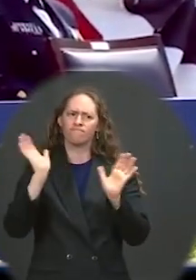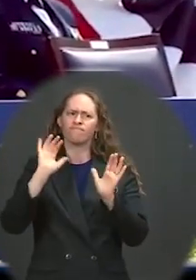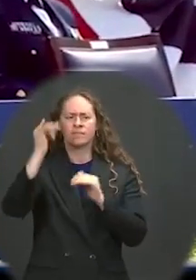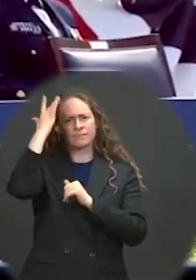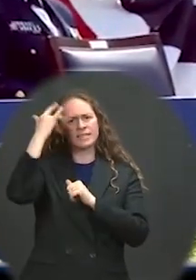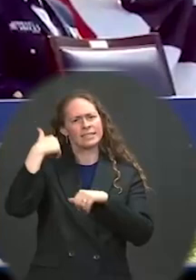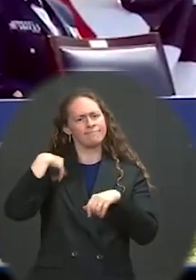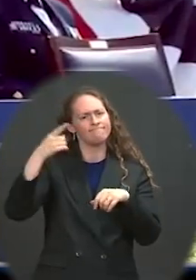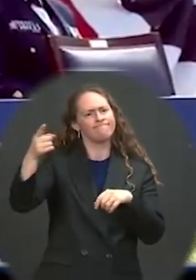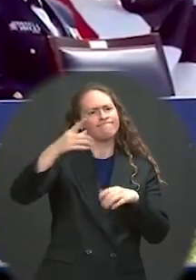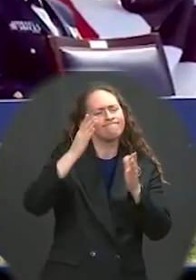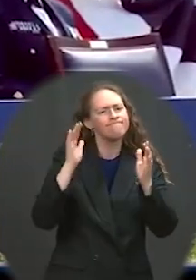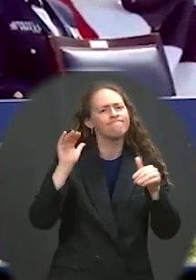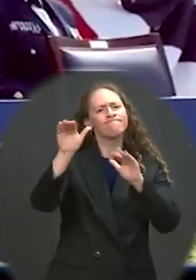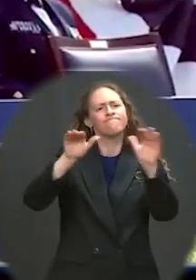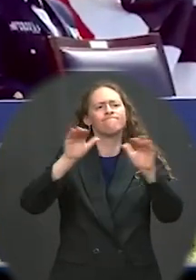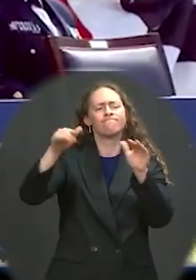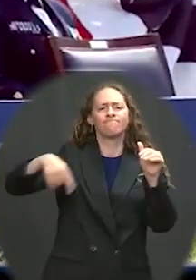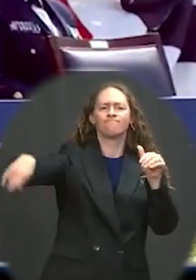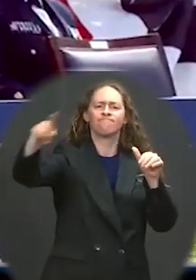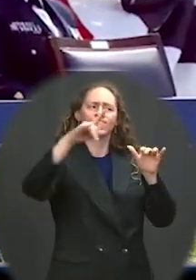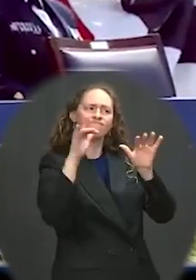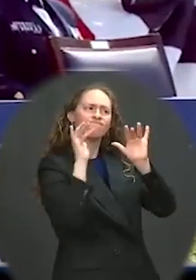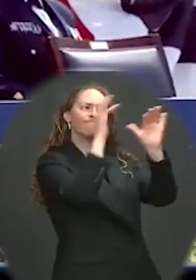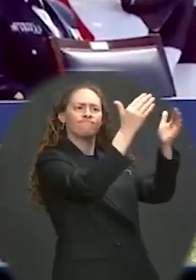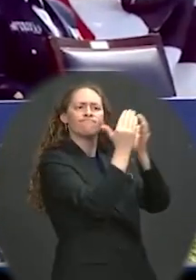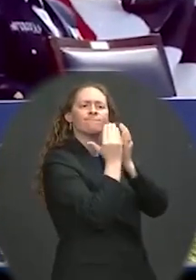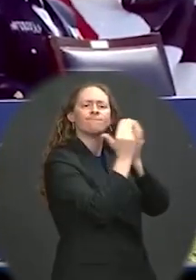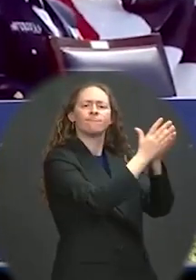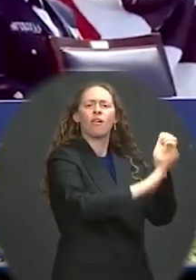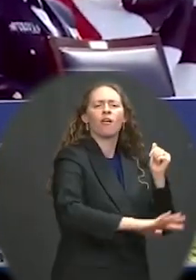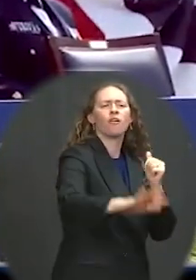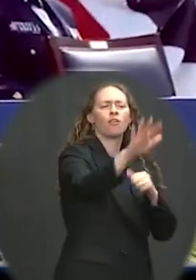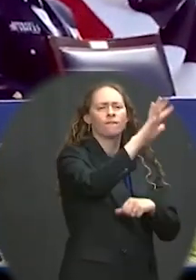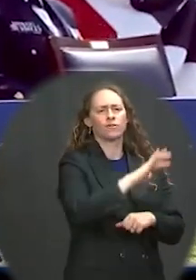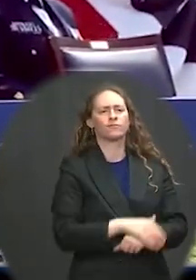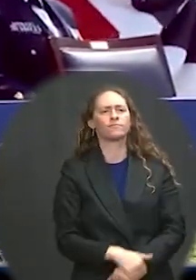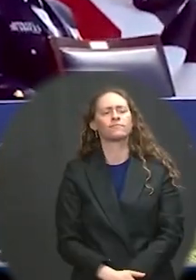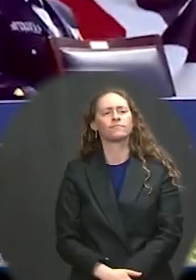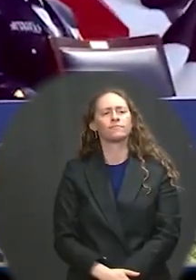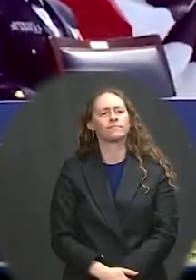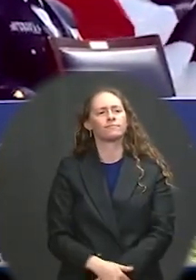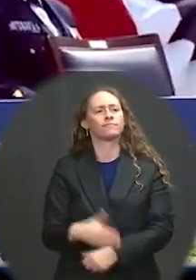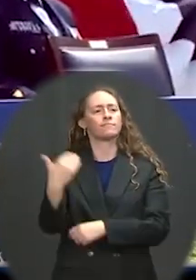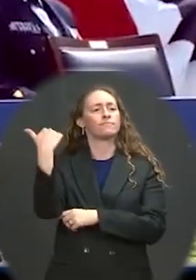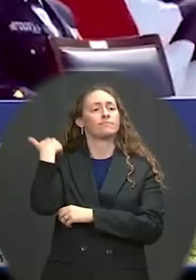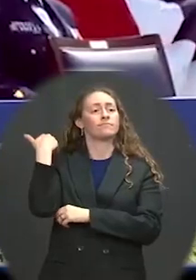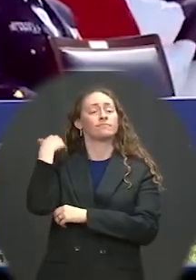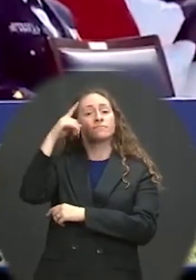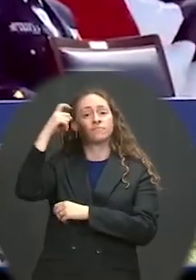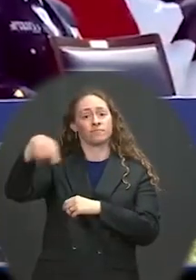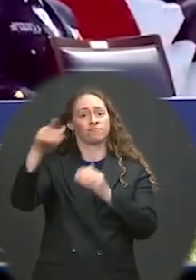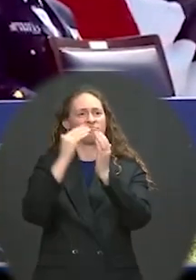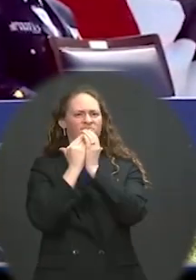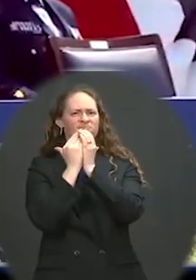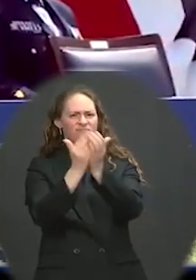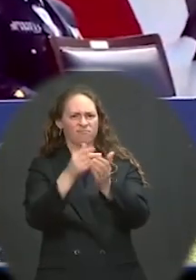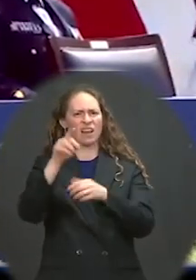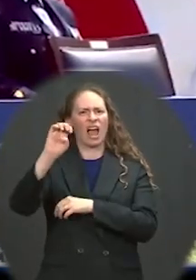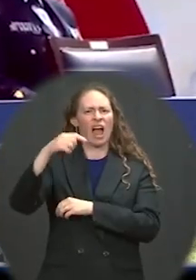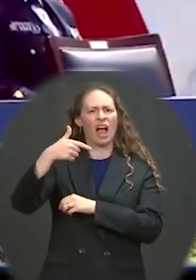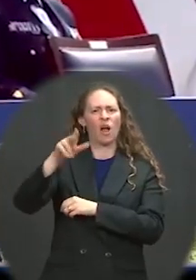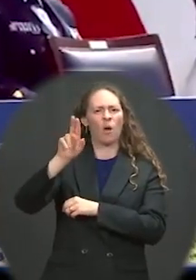Perdov, to partner with Ecuador last summer to disrupt and deter a Chinese distant water fleet operating near the